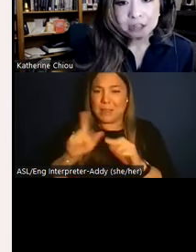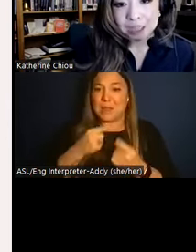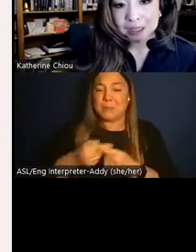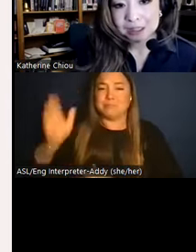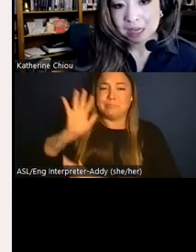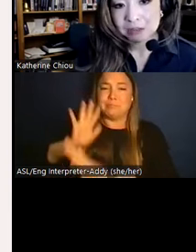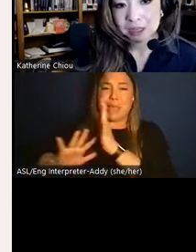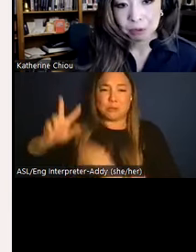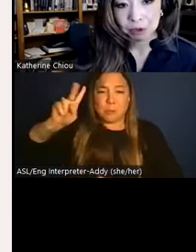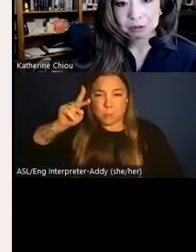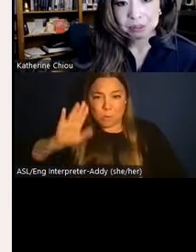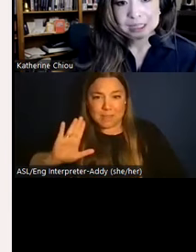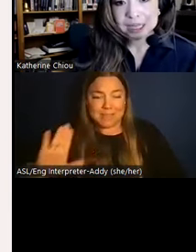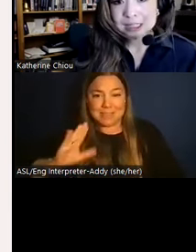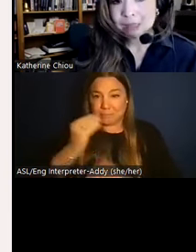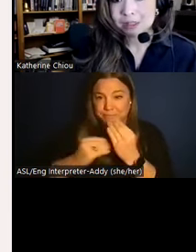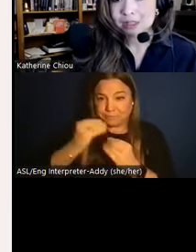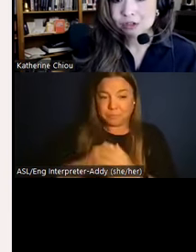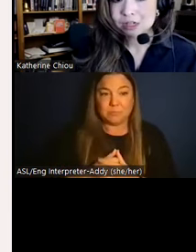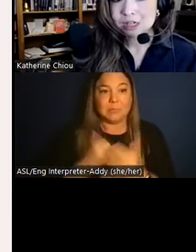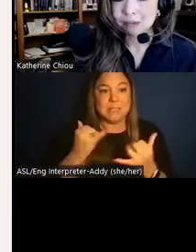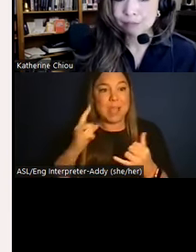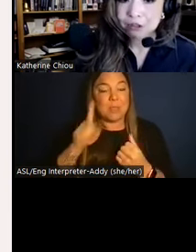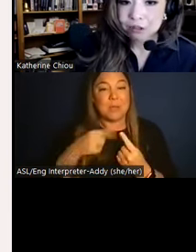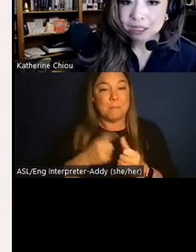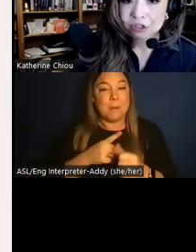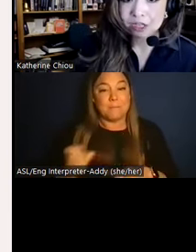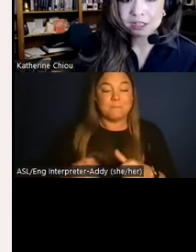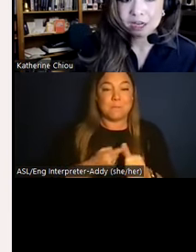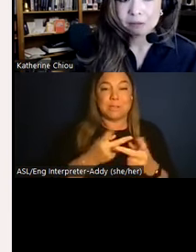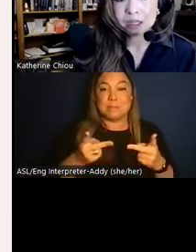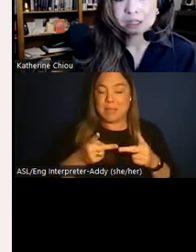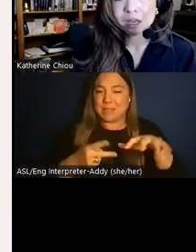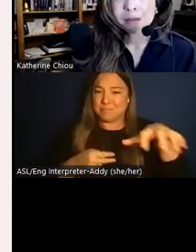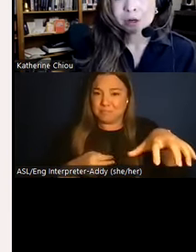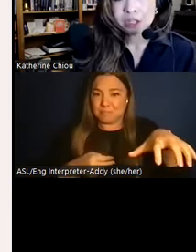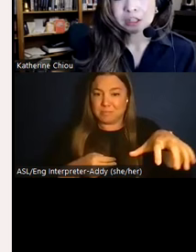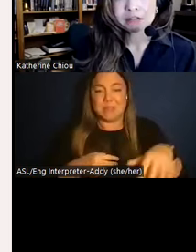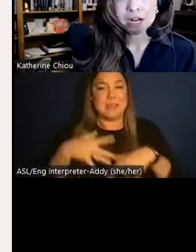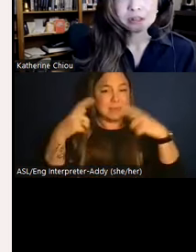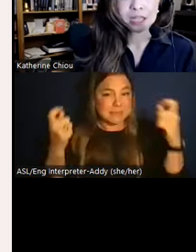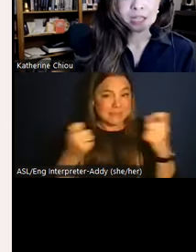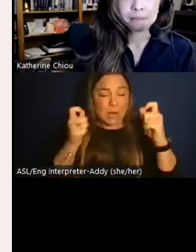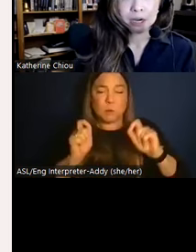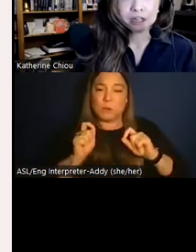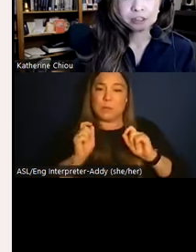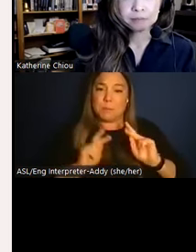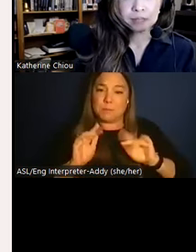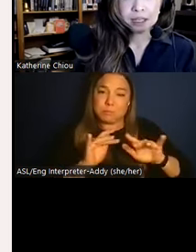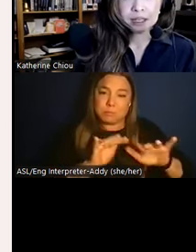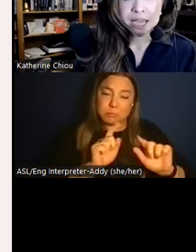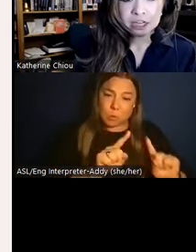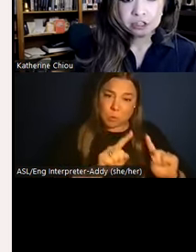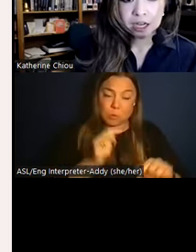imagine stepping into San Jose de Moro, a site steeped in centuries of pilgrimage and ceremonies, particularly around death and burial.